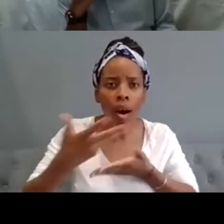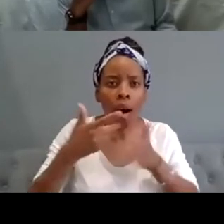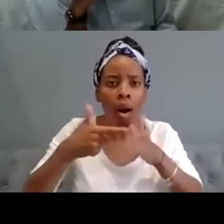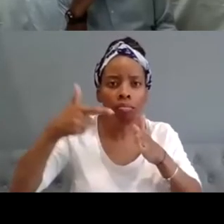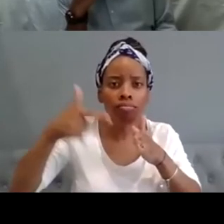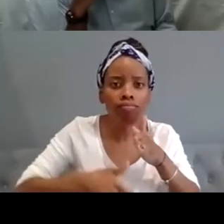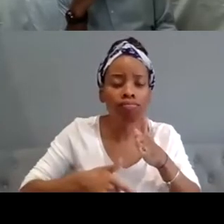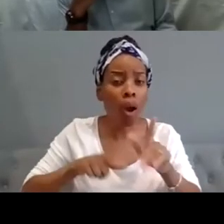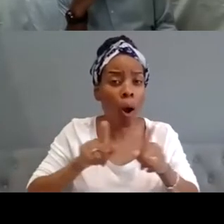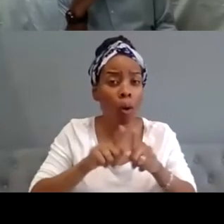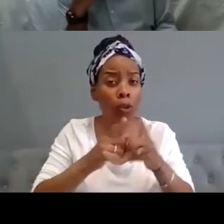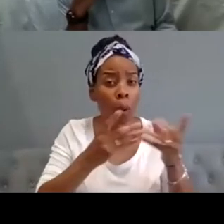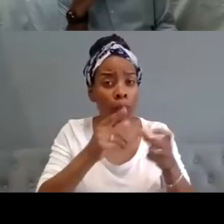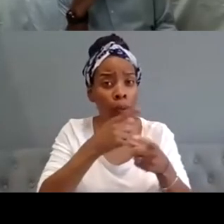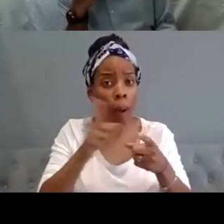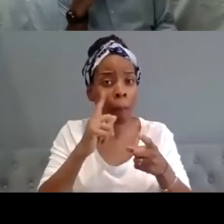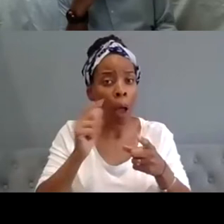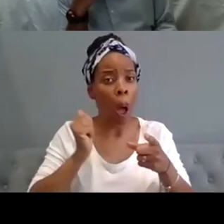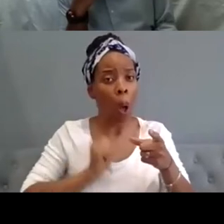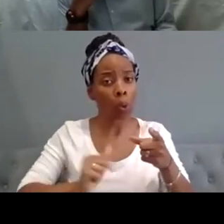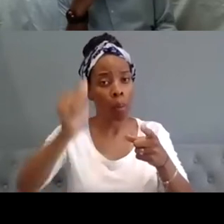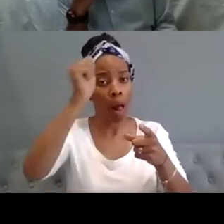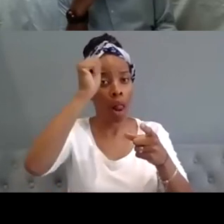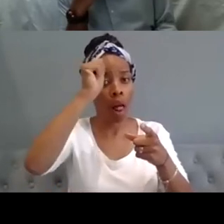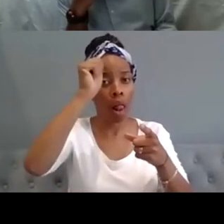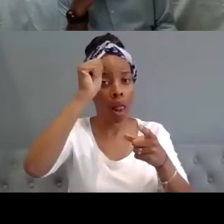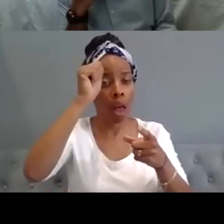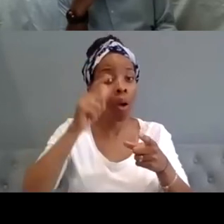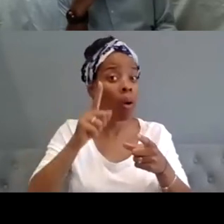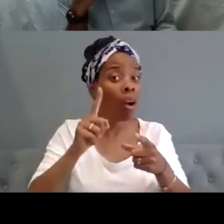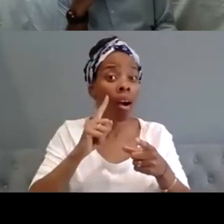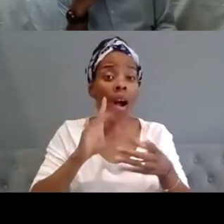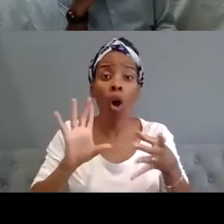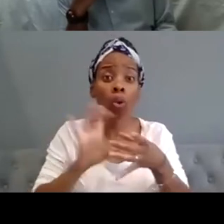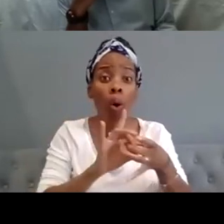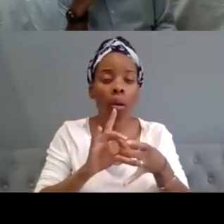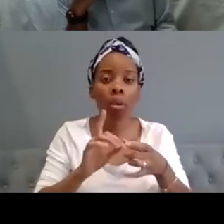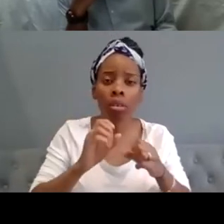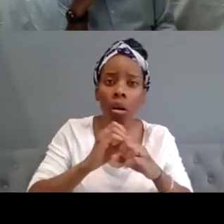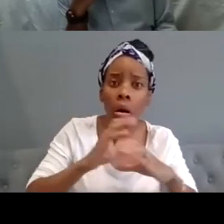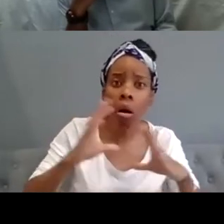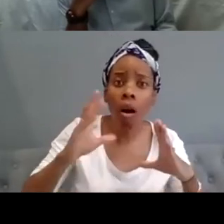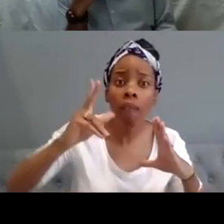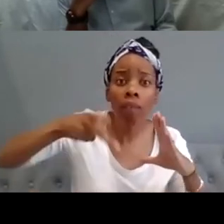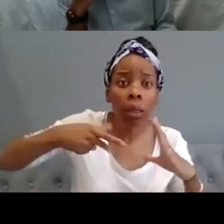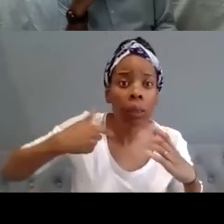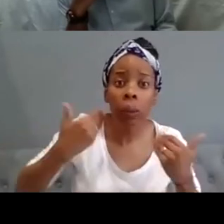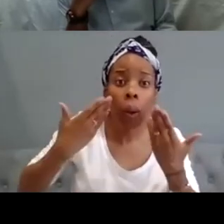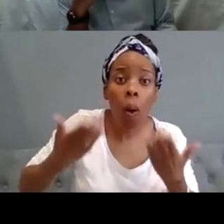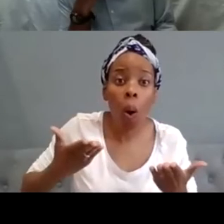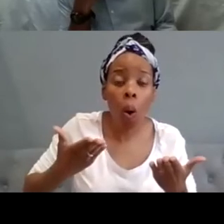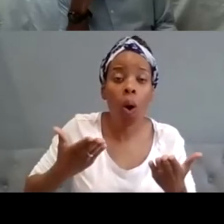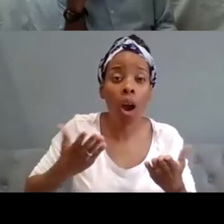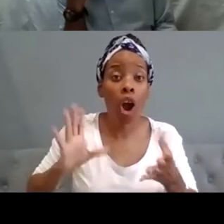assumptions collaborating allows us to consider what any artist might need to support their